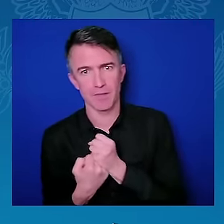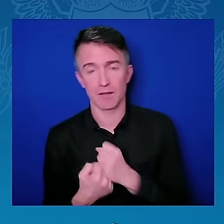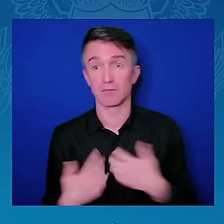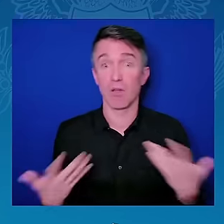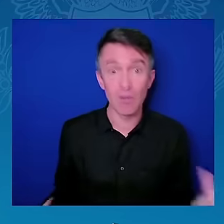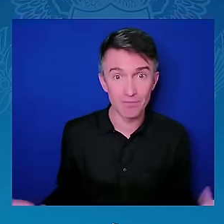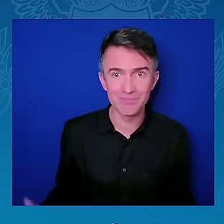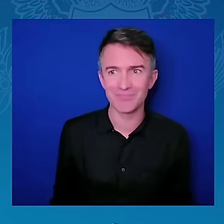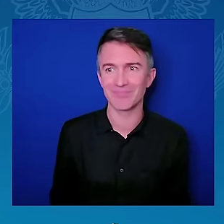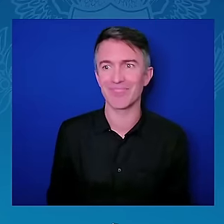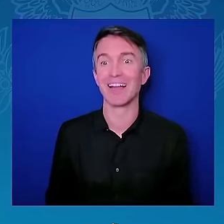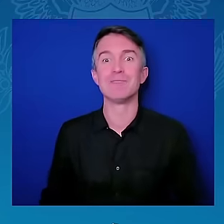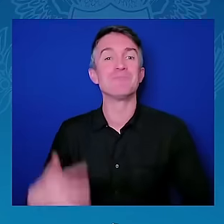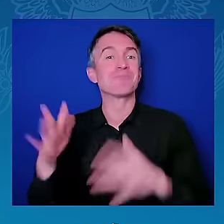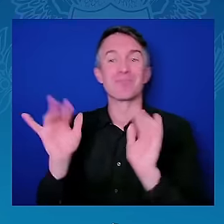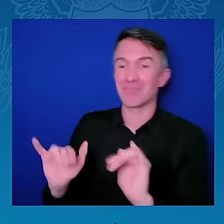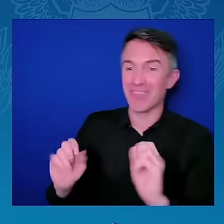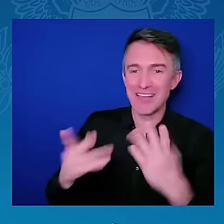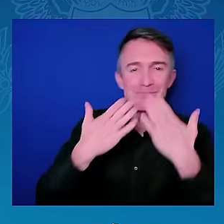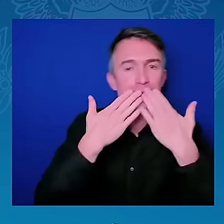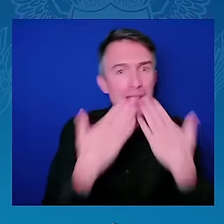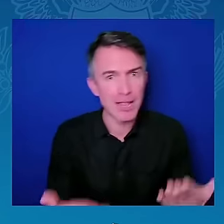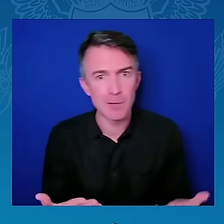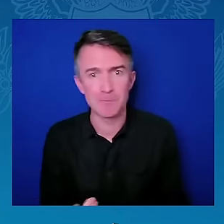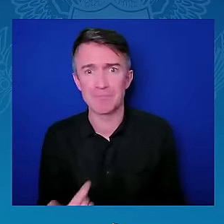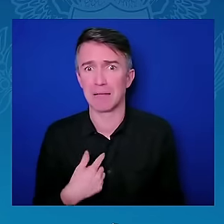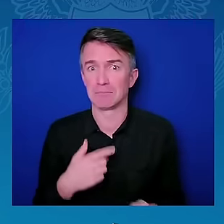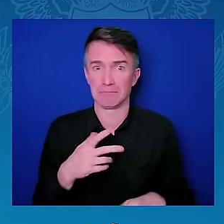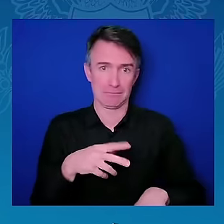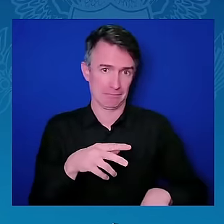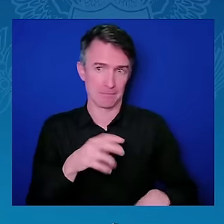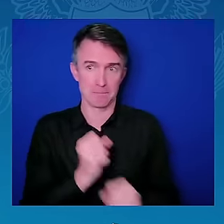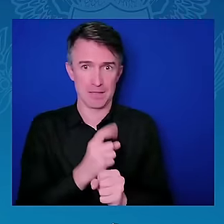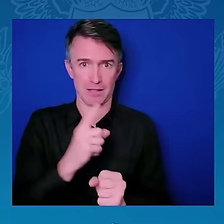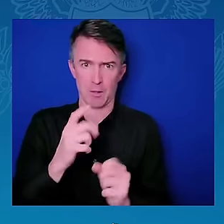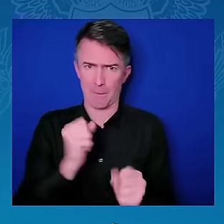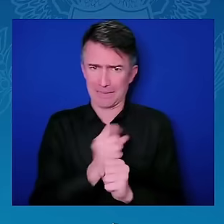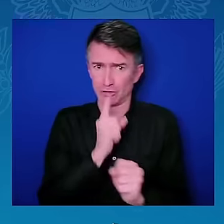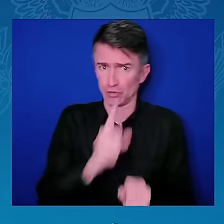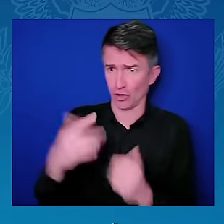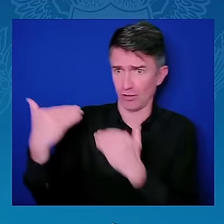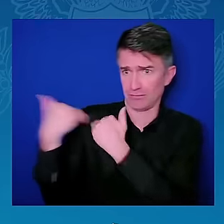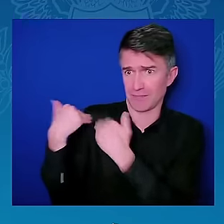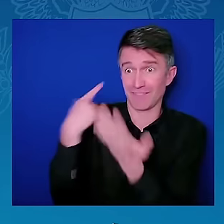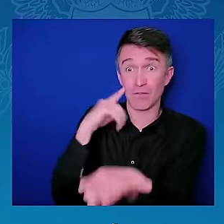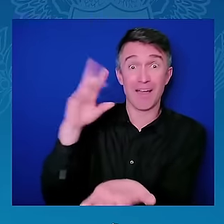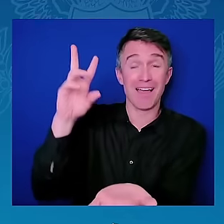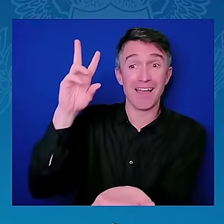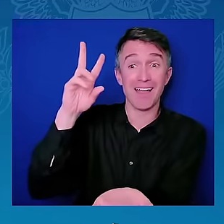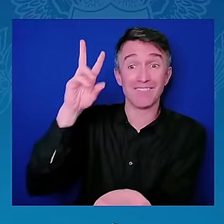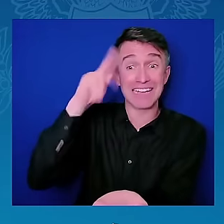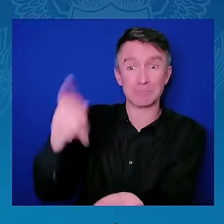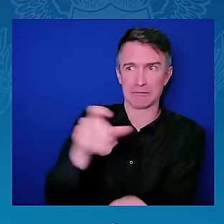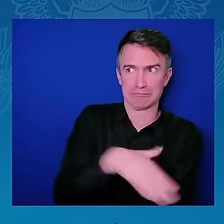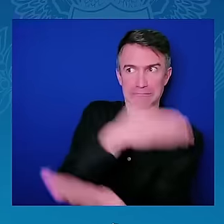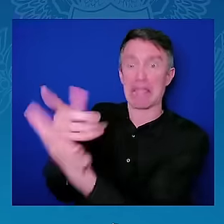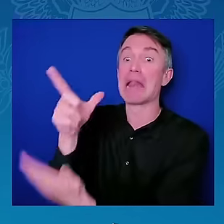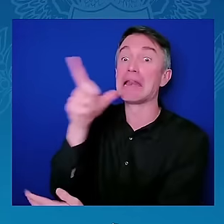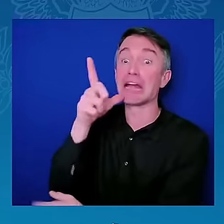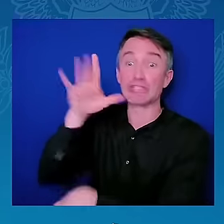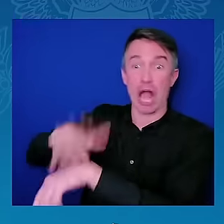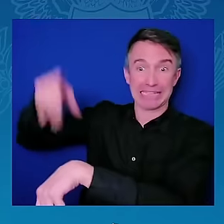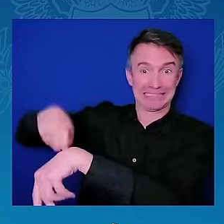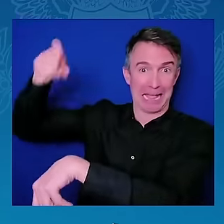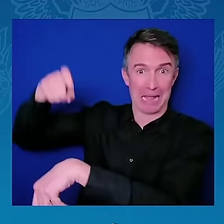commend your leadership on this subject. Thank you for what you do for Africa. And if you want to just say one last word, we really, really, a round of applause for the Vice President.